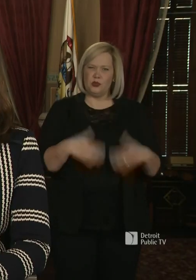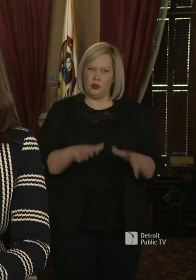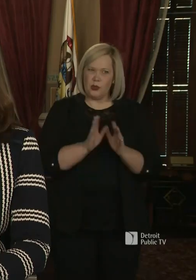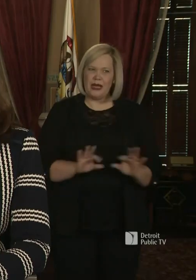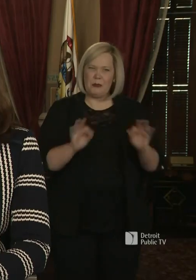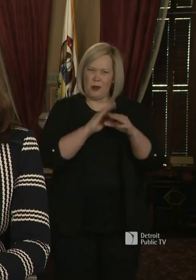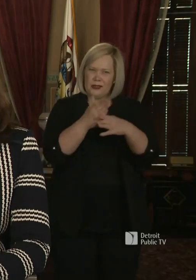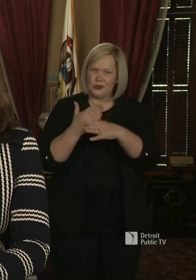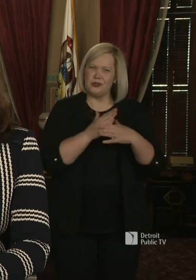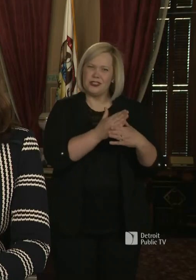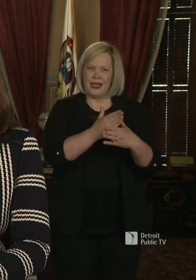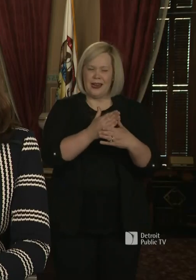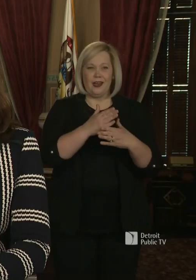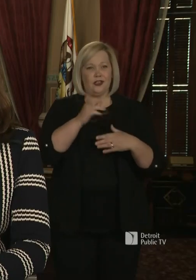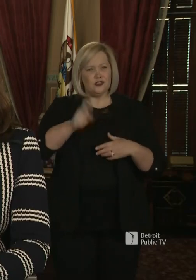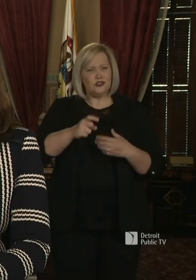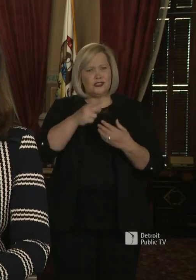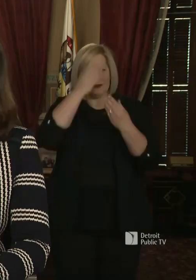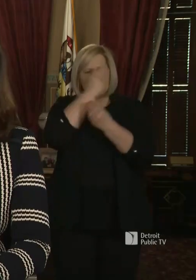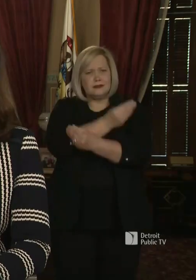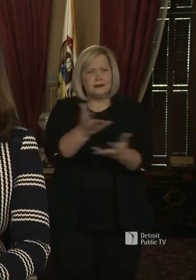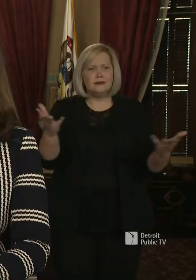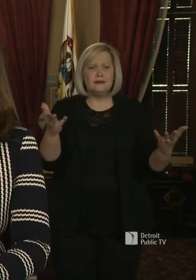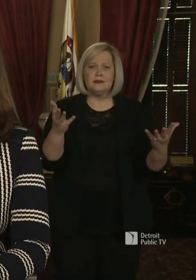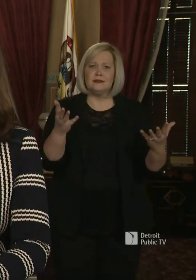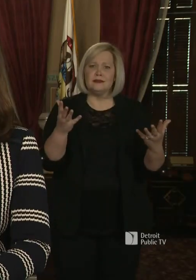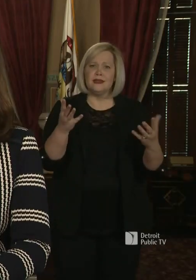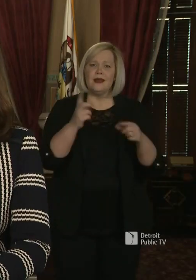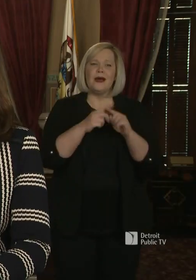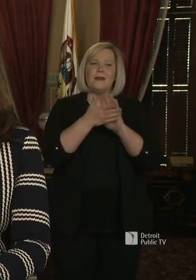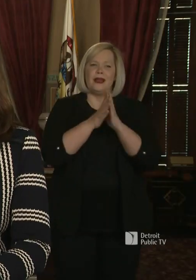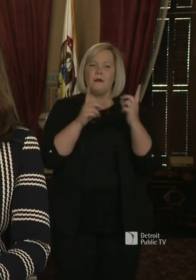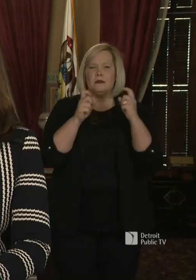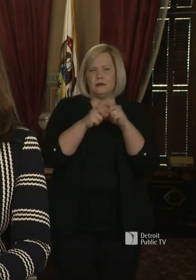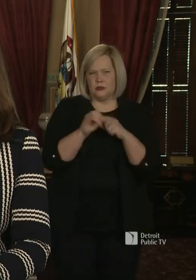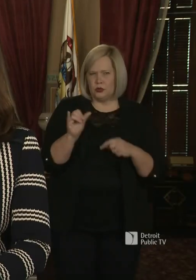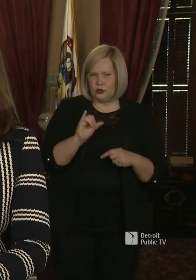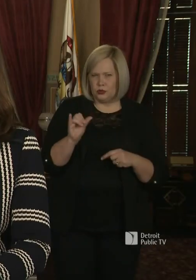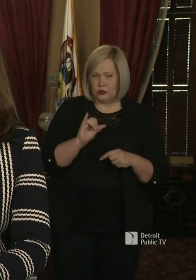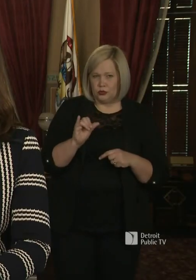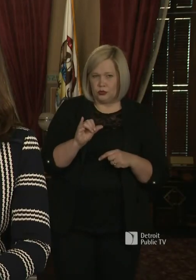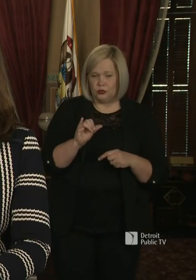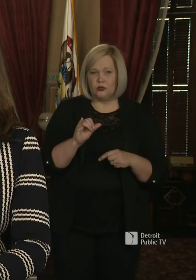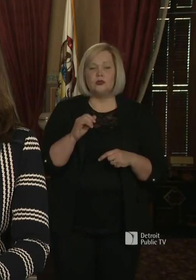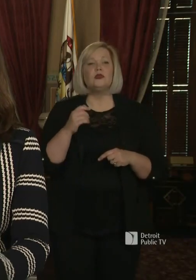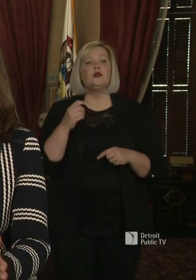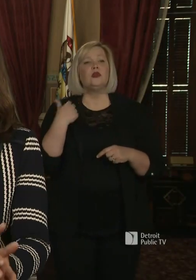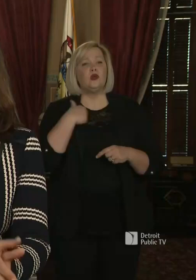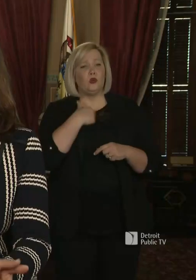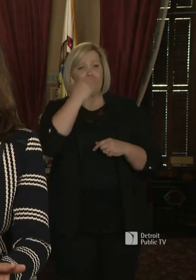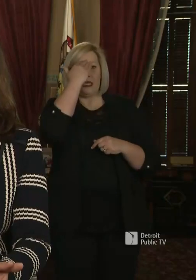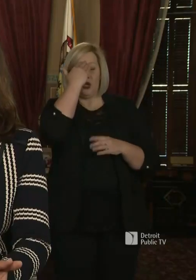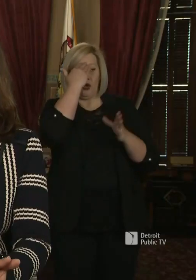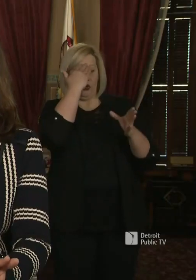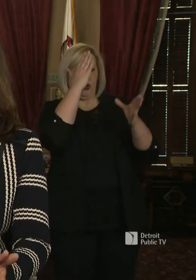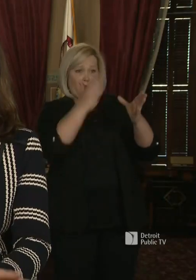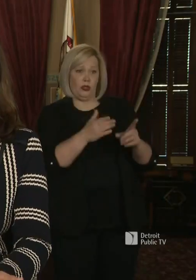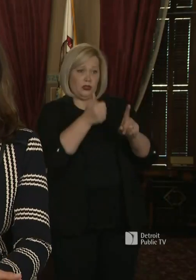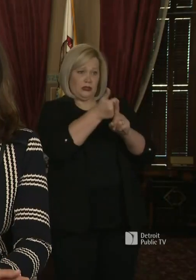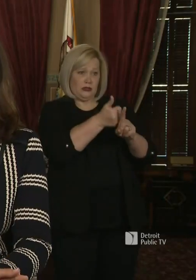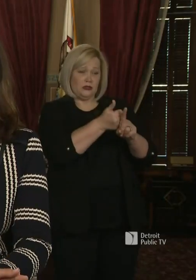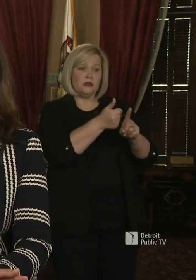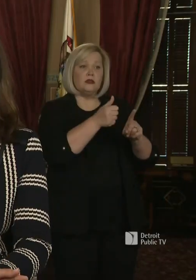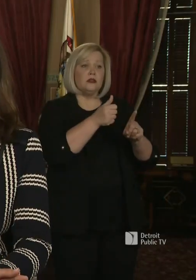could share and should share. I think they're complicated too, right? What we know is that just because someone didn't test